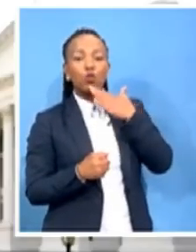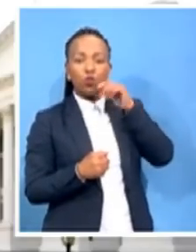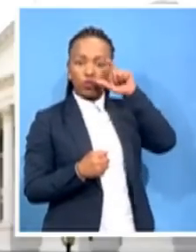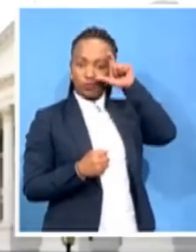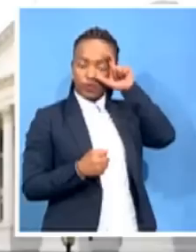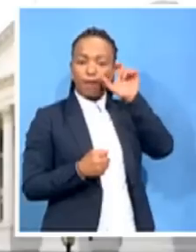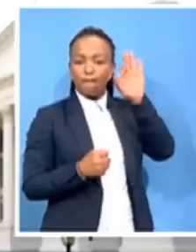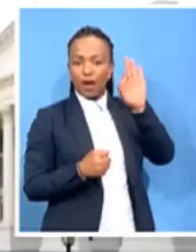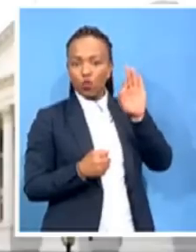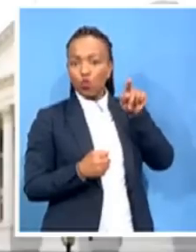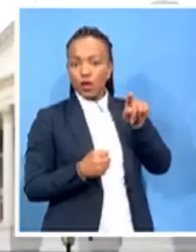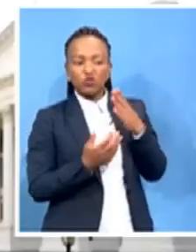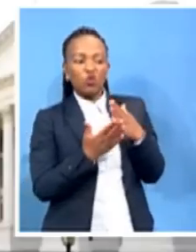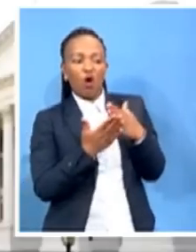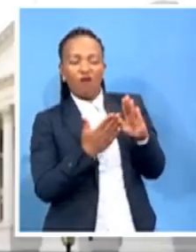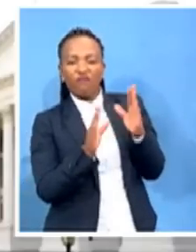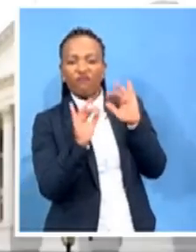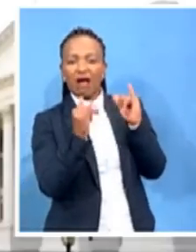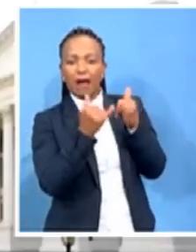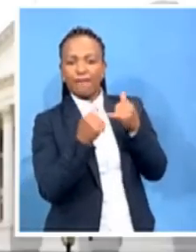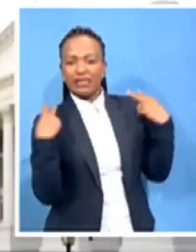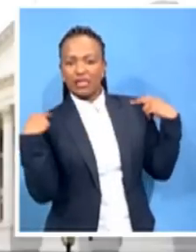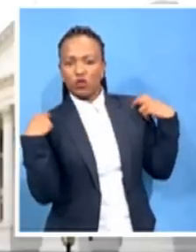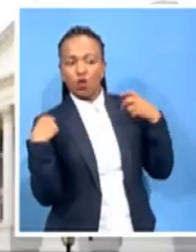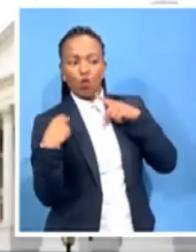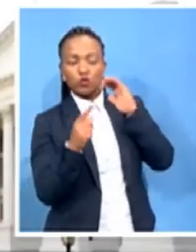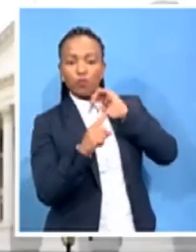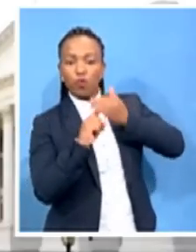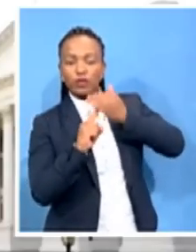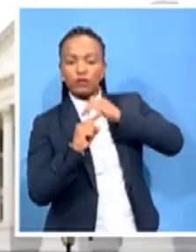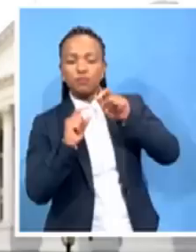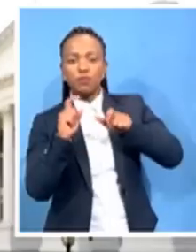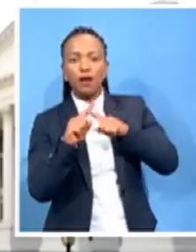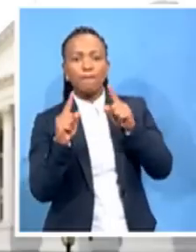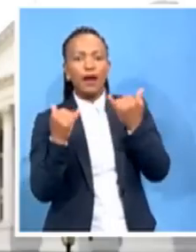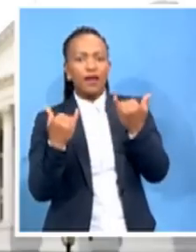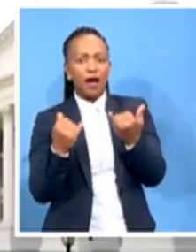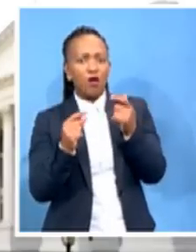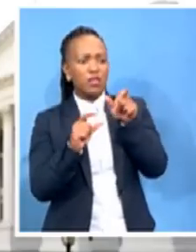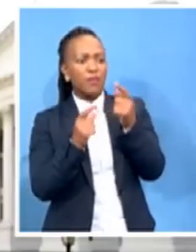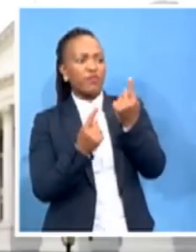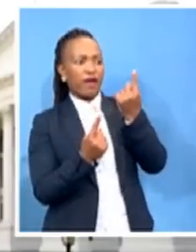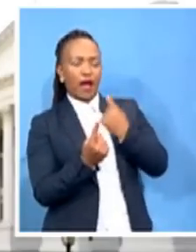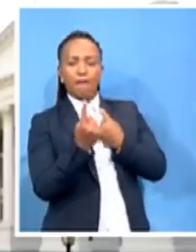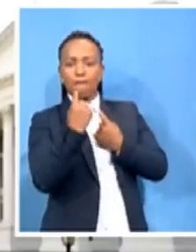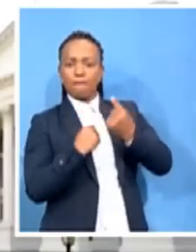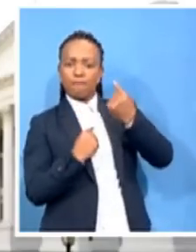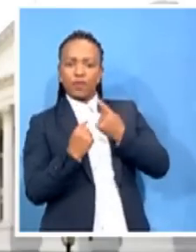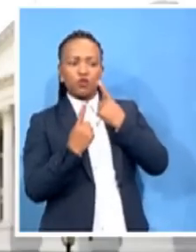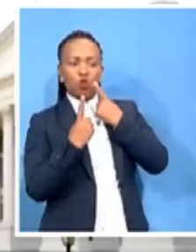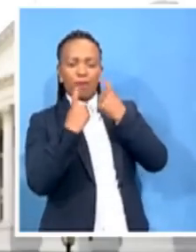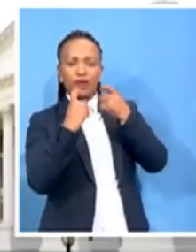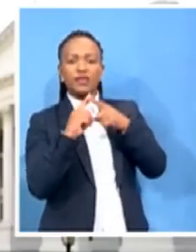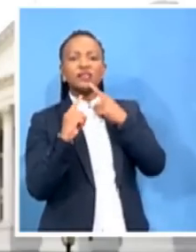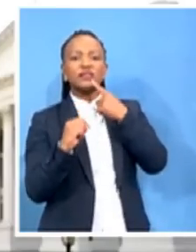the rail. Our people are paying more. complaining to us that our salary ends up in transport. We can't put food